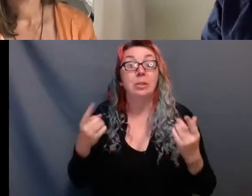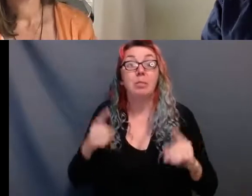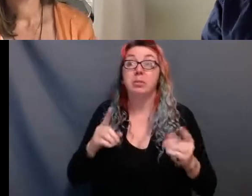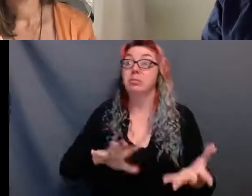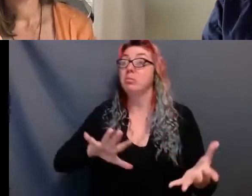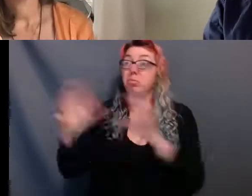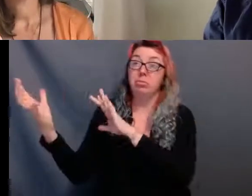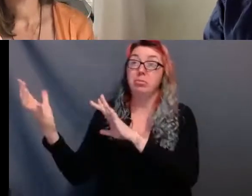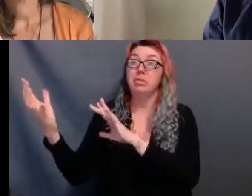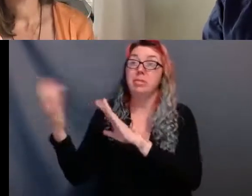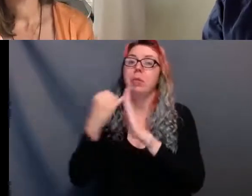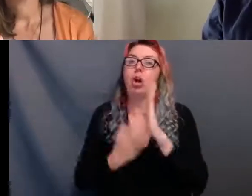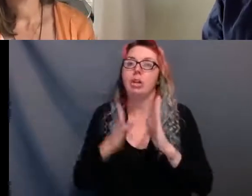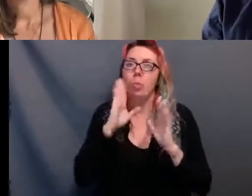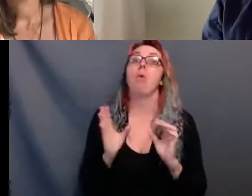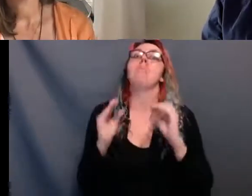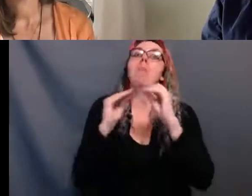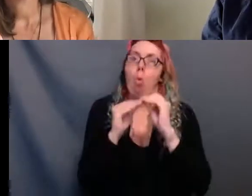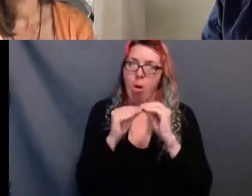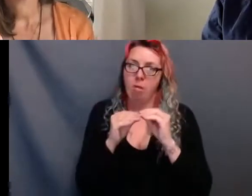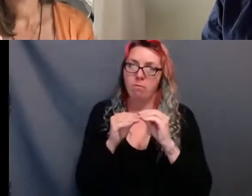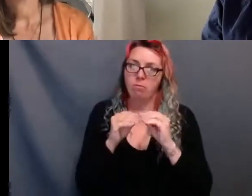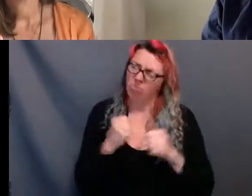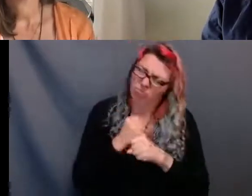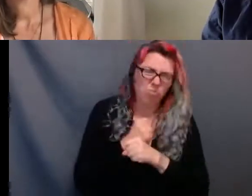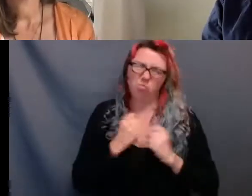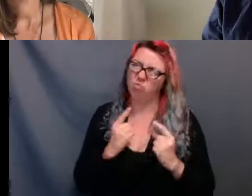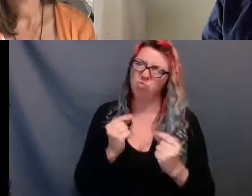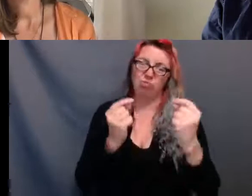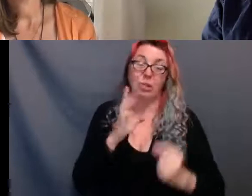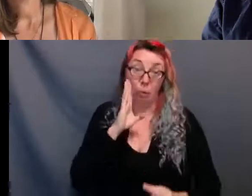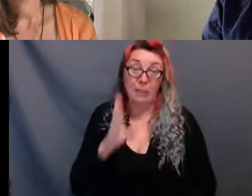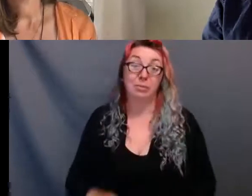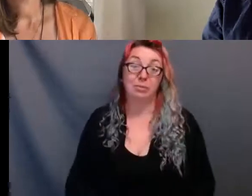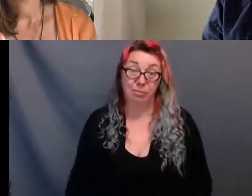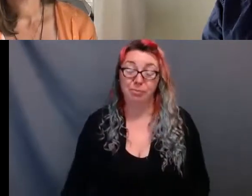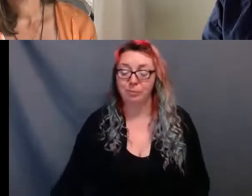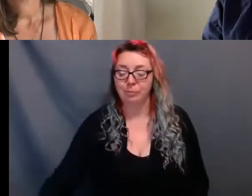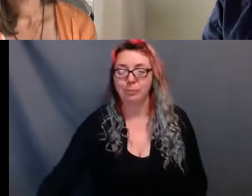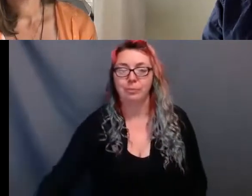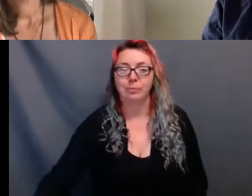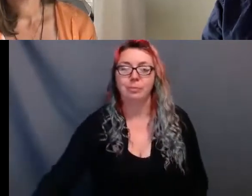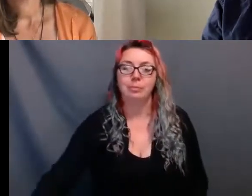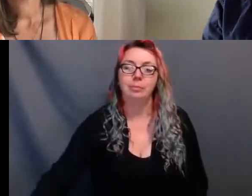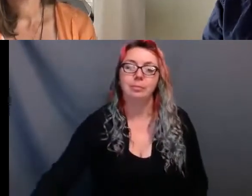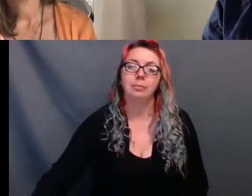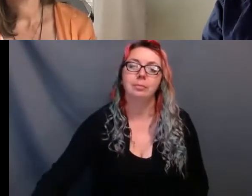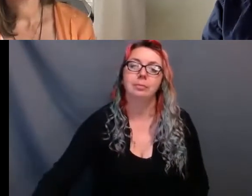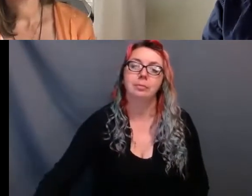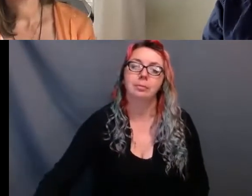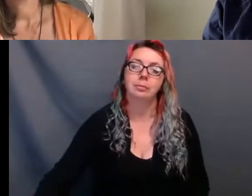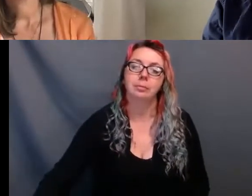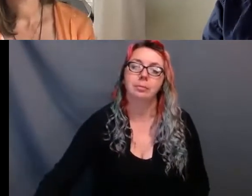harder things are. But these times are extraordinary. What we have seen is a real need for support for